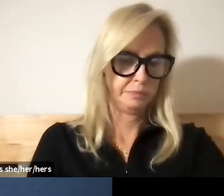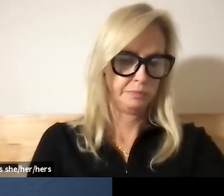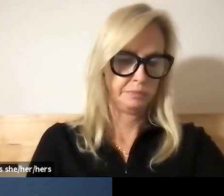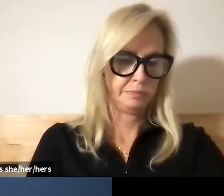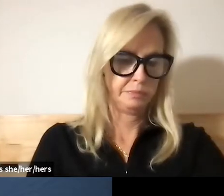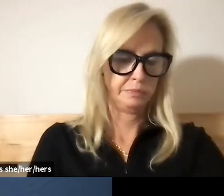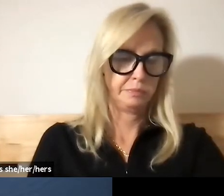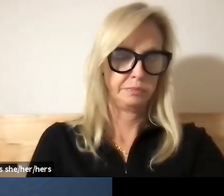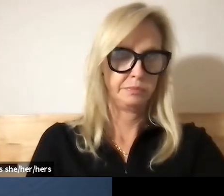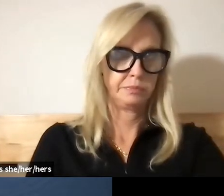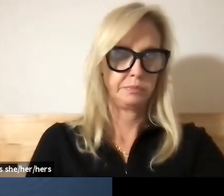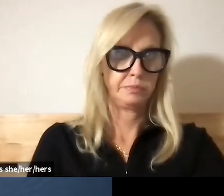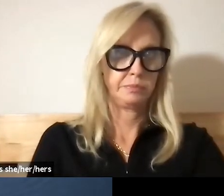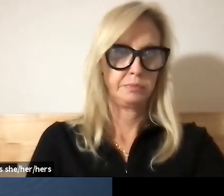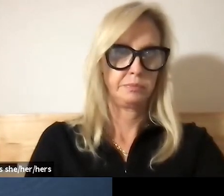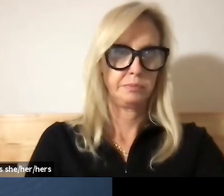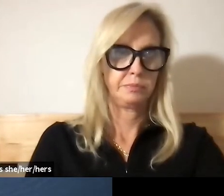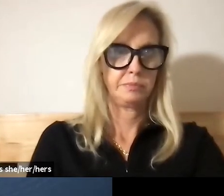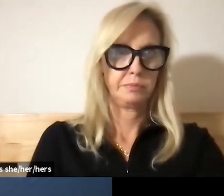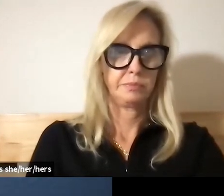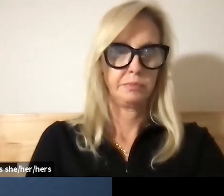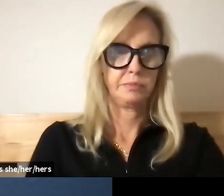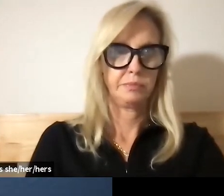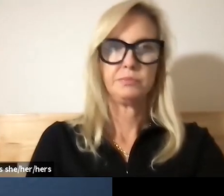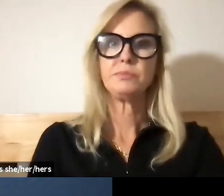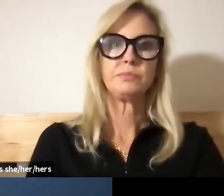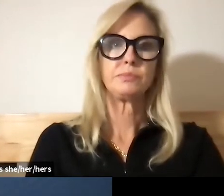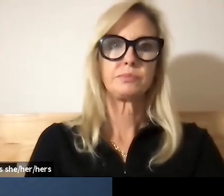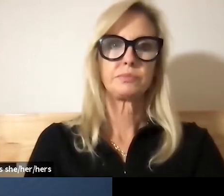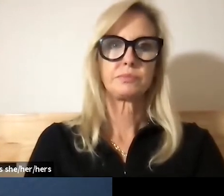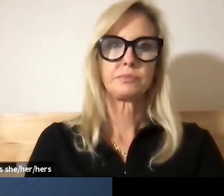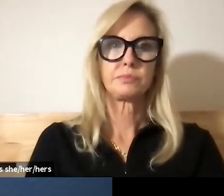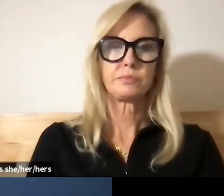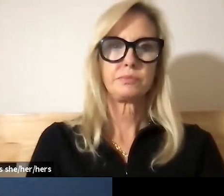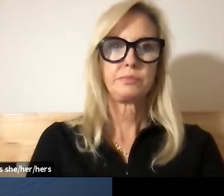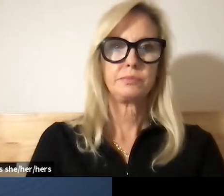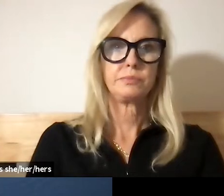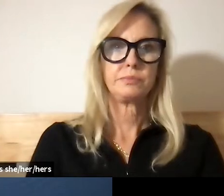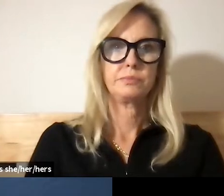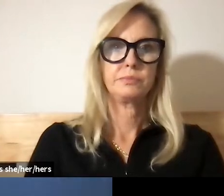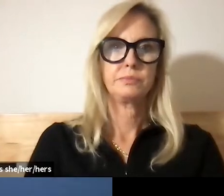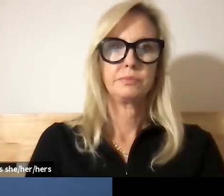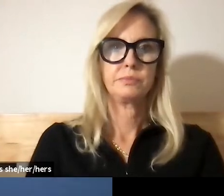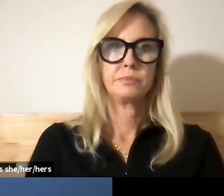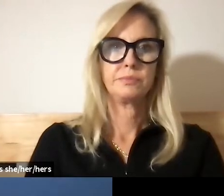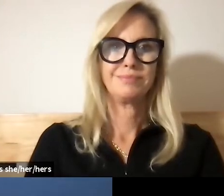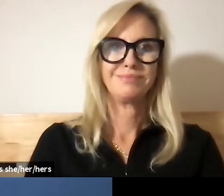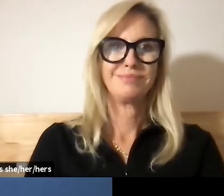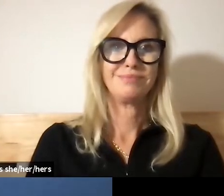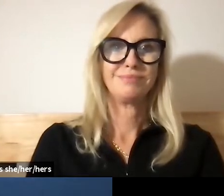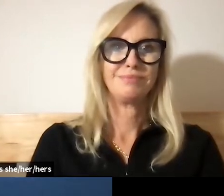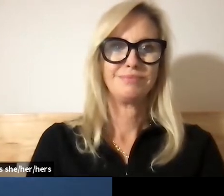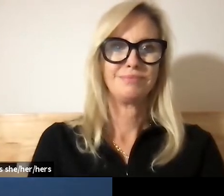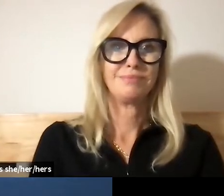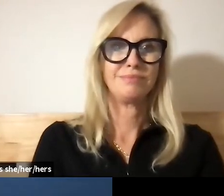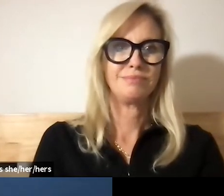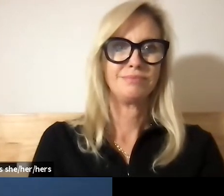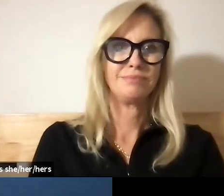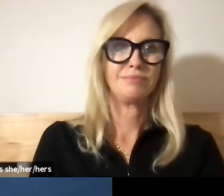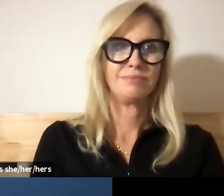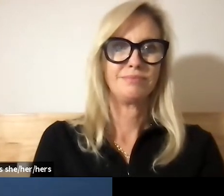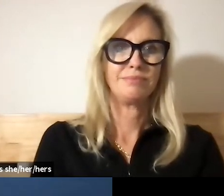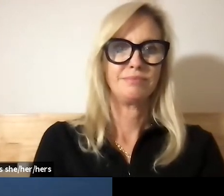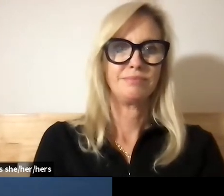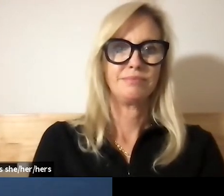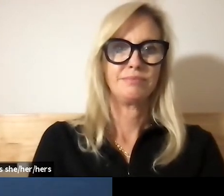first of all no action was taken or voted on in closed session tonight and also tonight the school board is again meeting